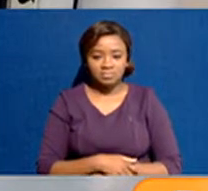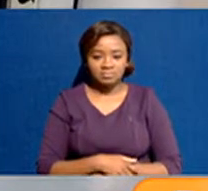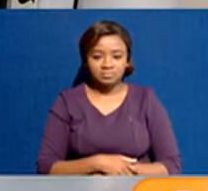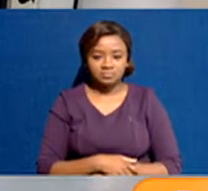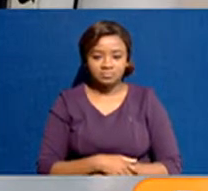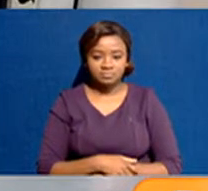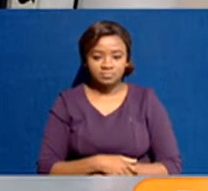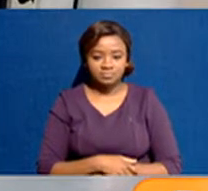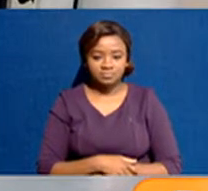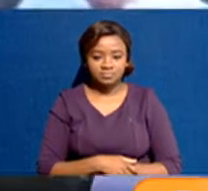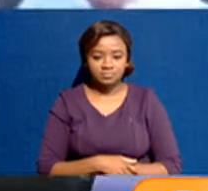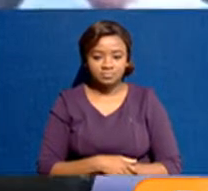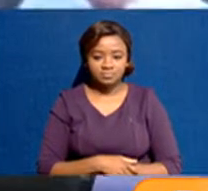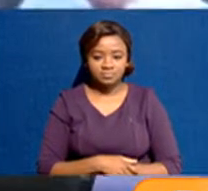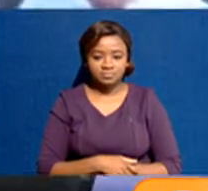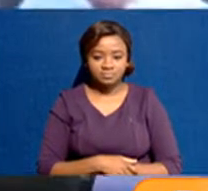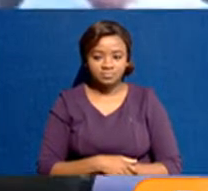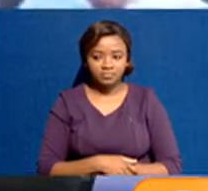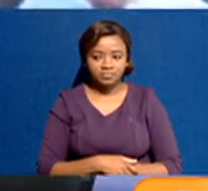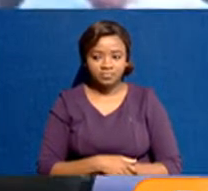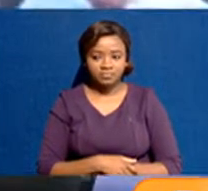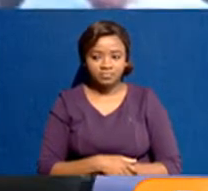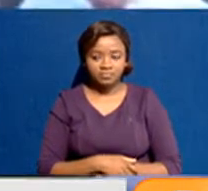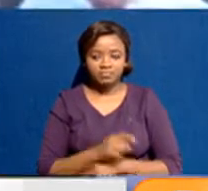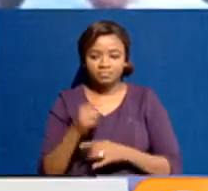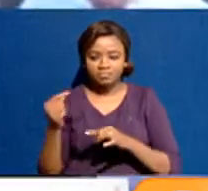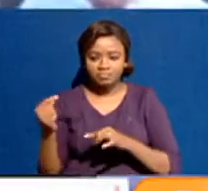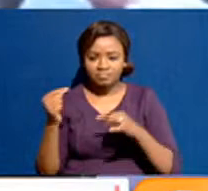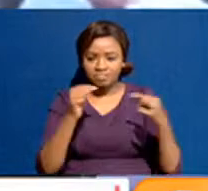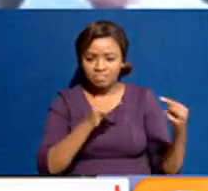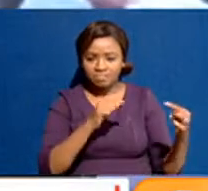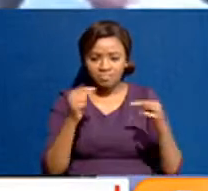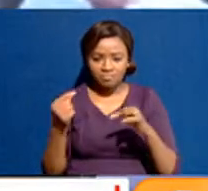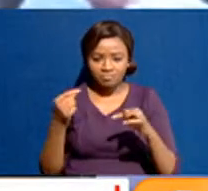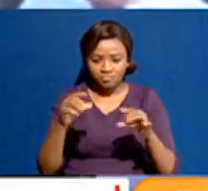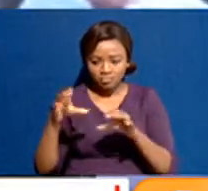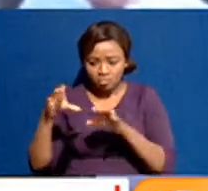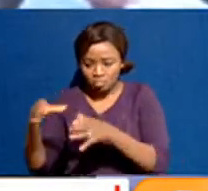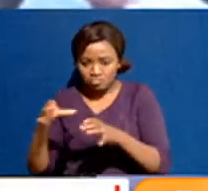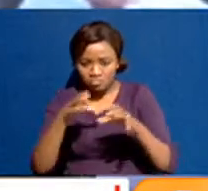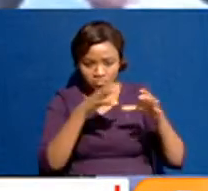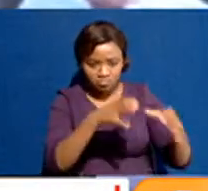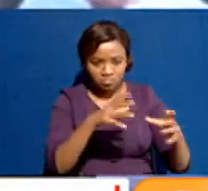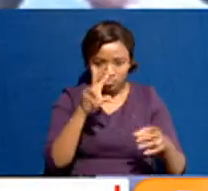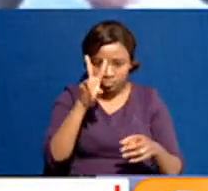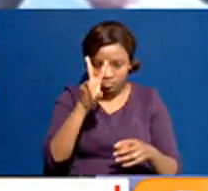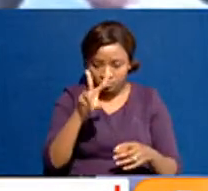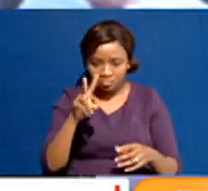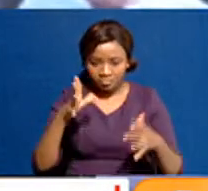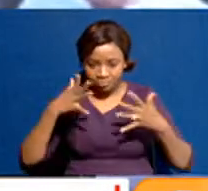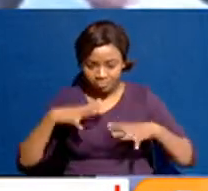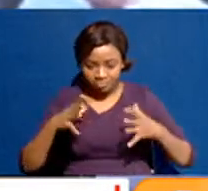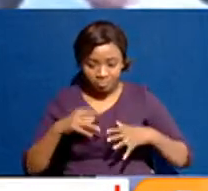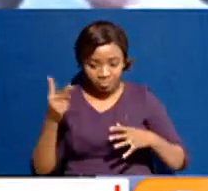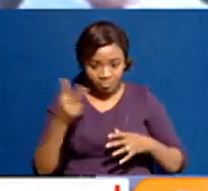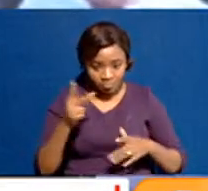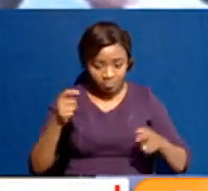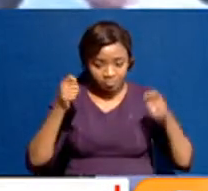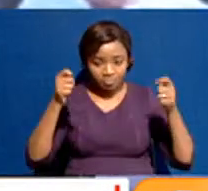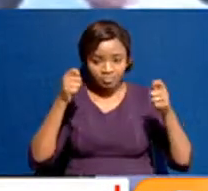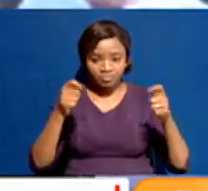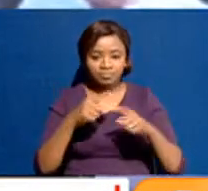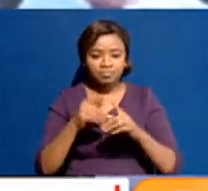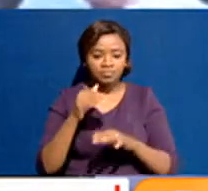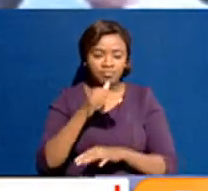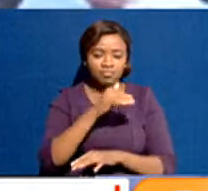part of the day, back and forth between two groups. And it escalated later in the evening. And know I